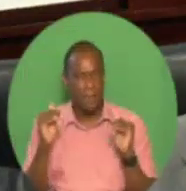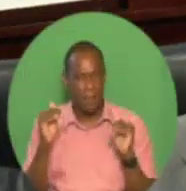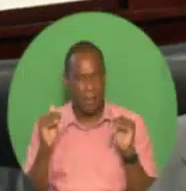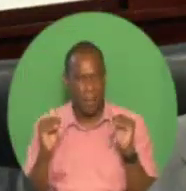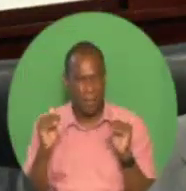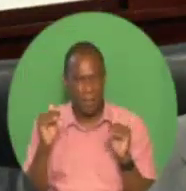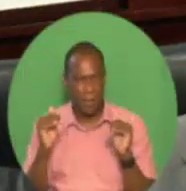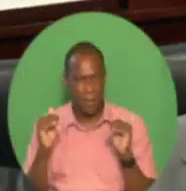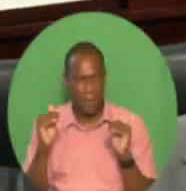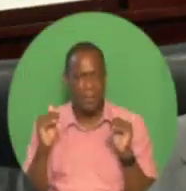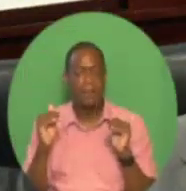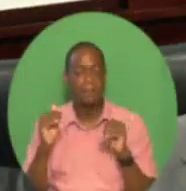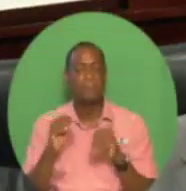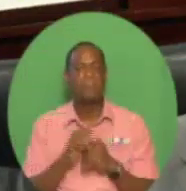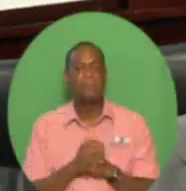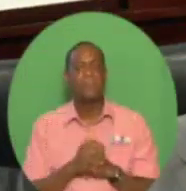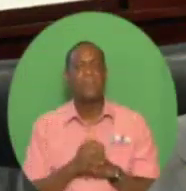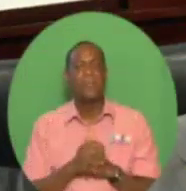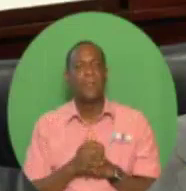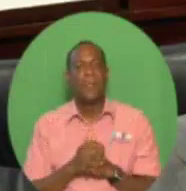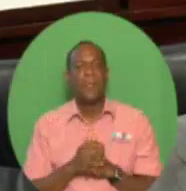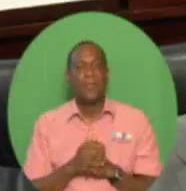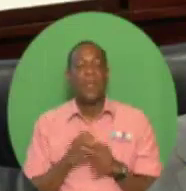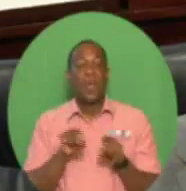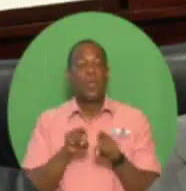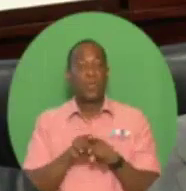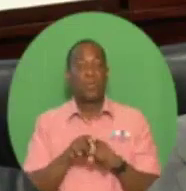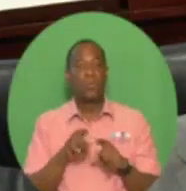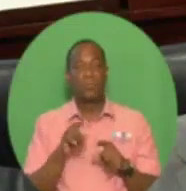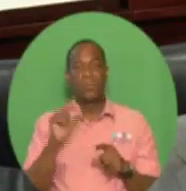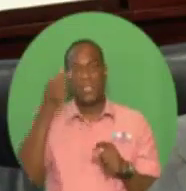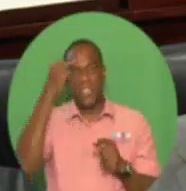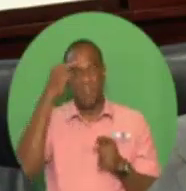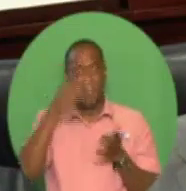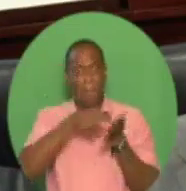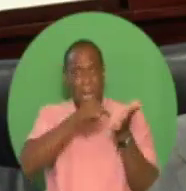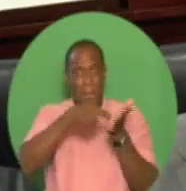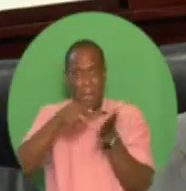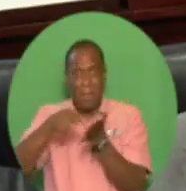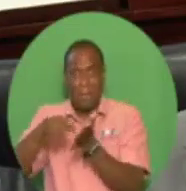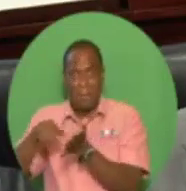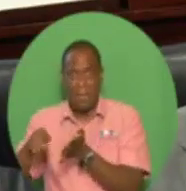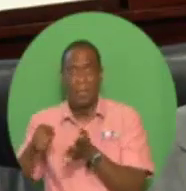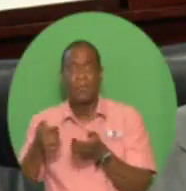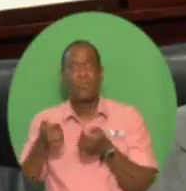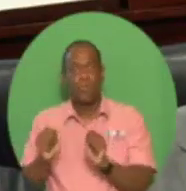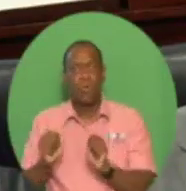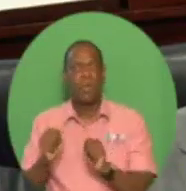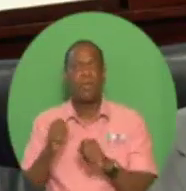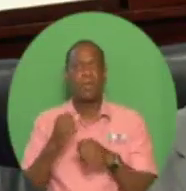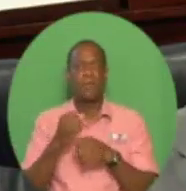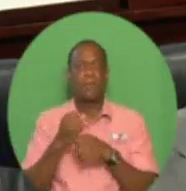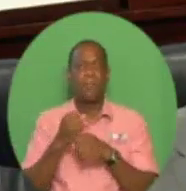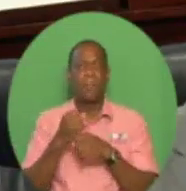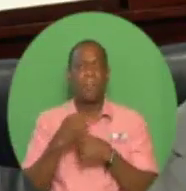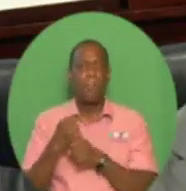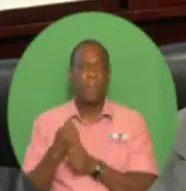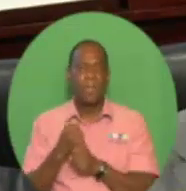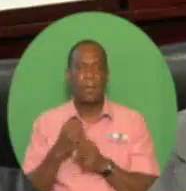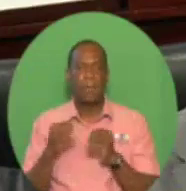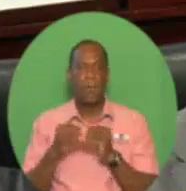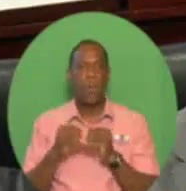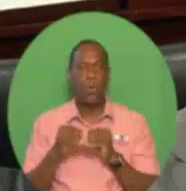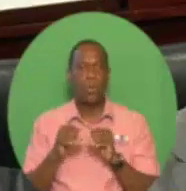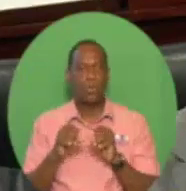public expenditure, and reestablishing medium-term fiscal planning have succeeded in continuing expenditure at